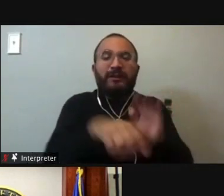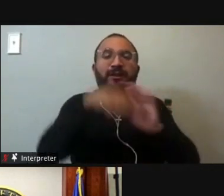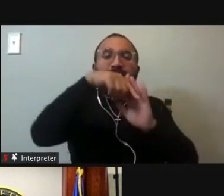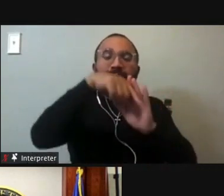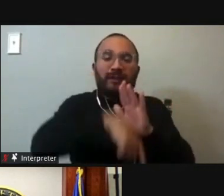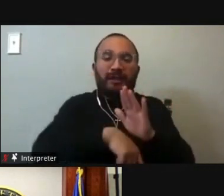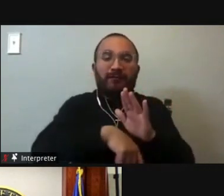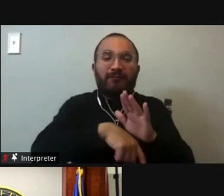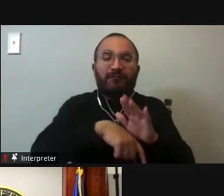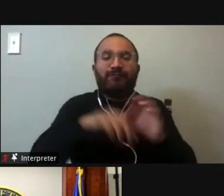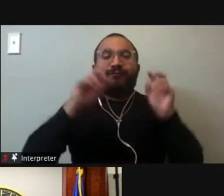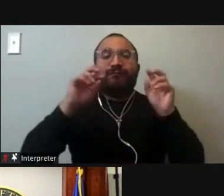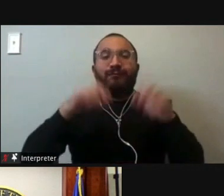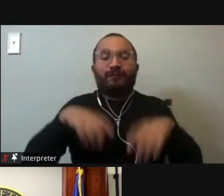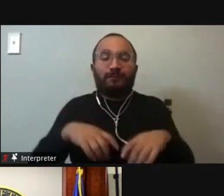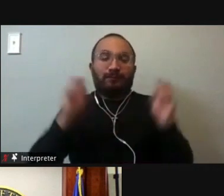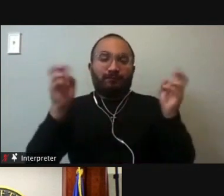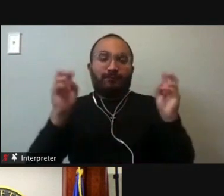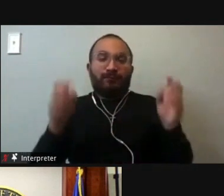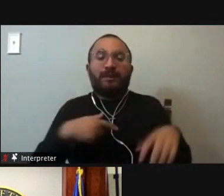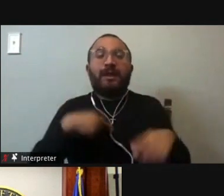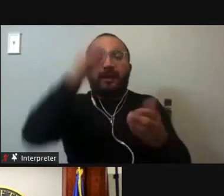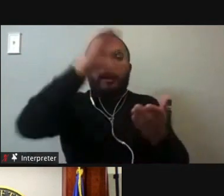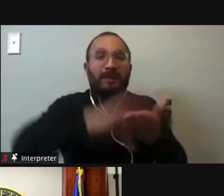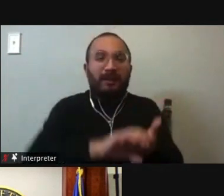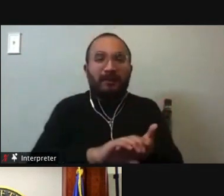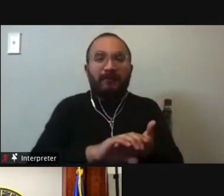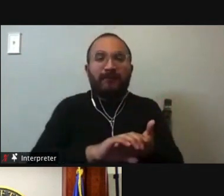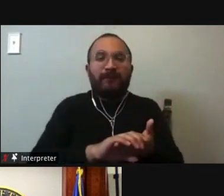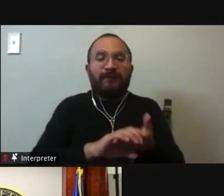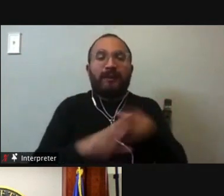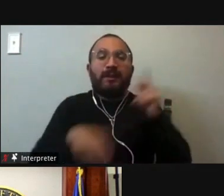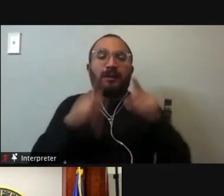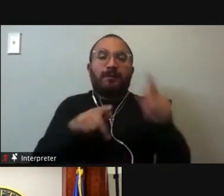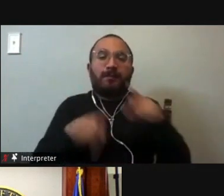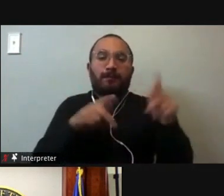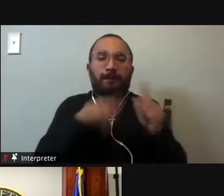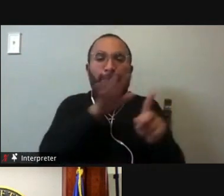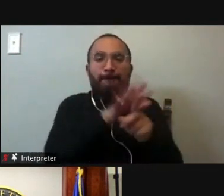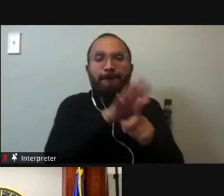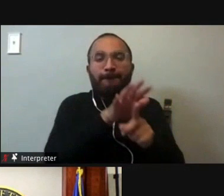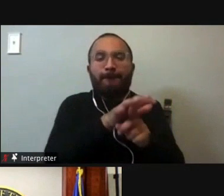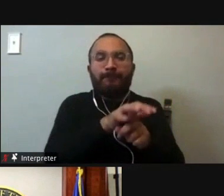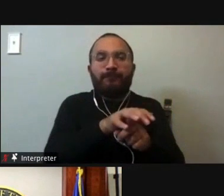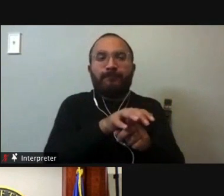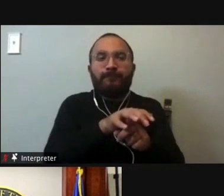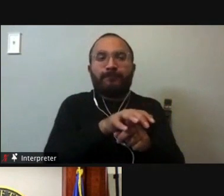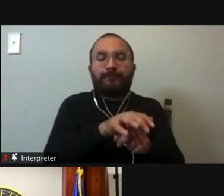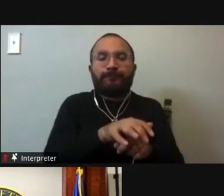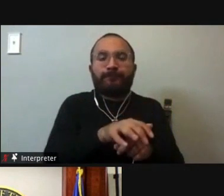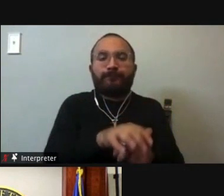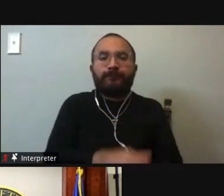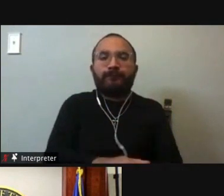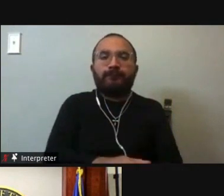quote unquote. Instead, I believe the demographics of each unique state county, each one of the 32 that encompass